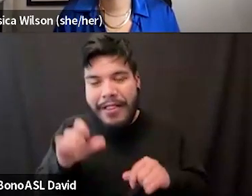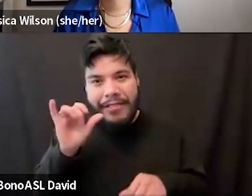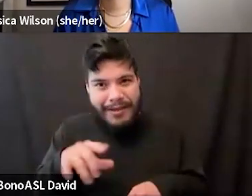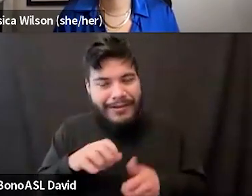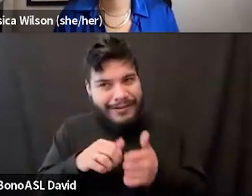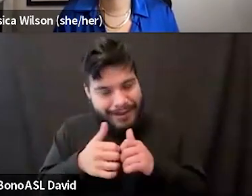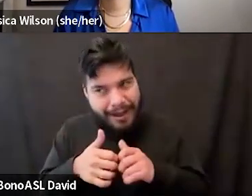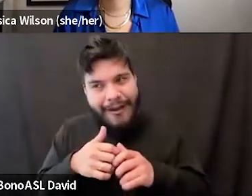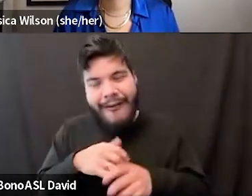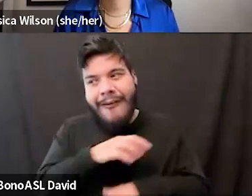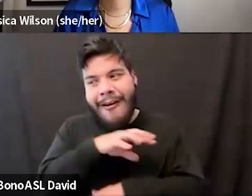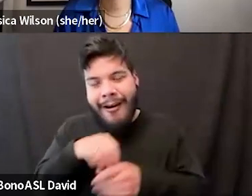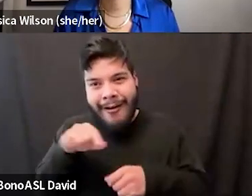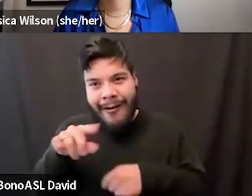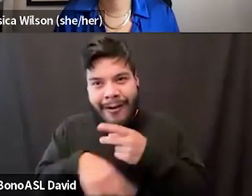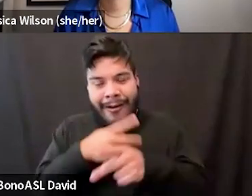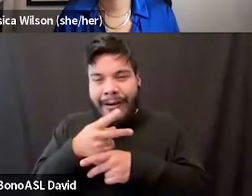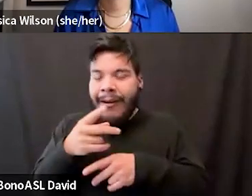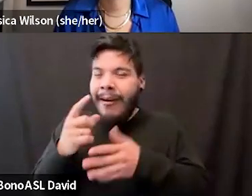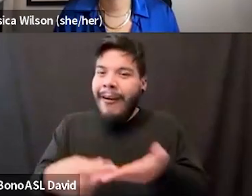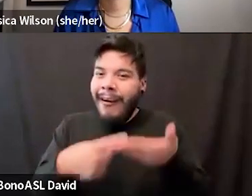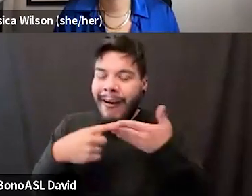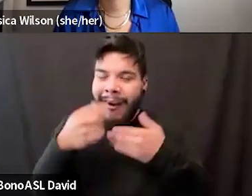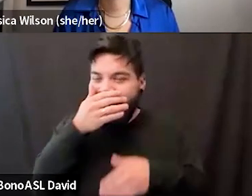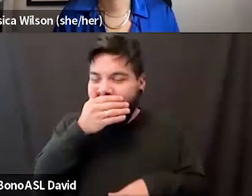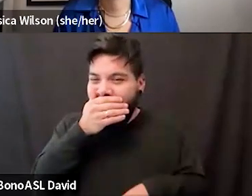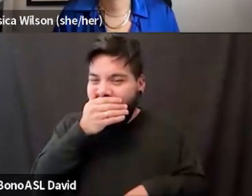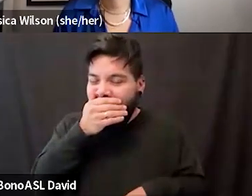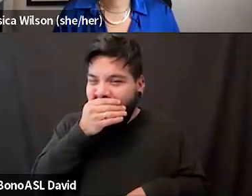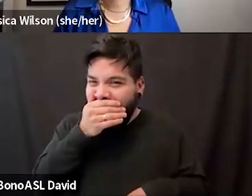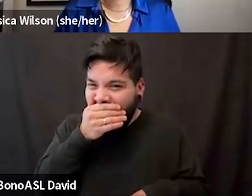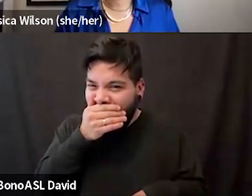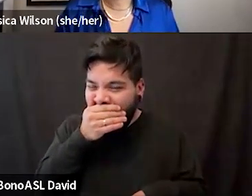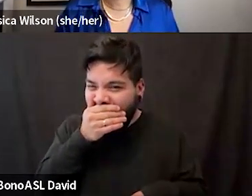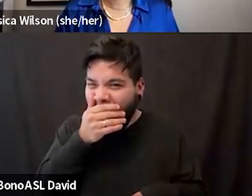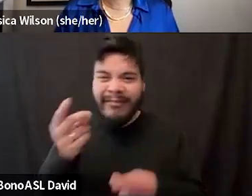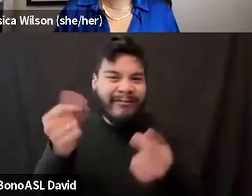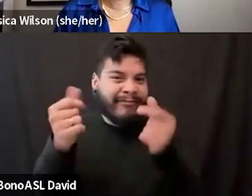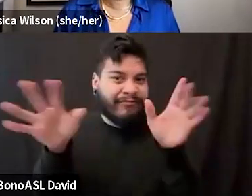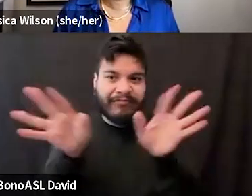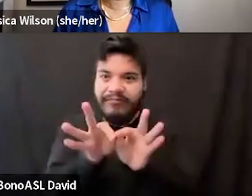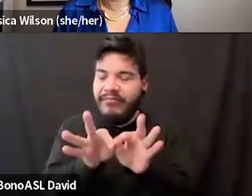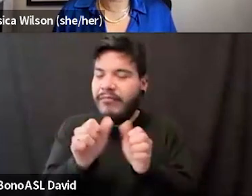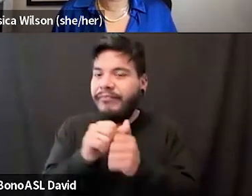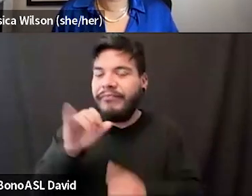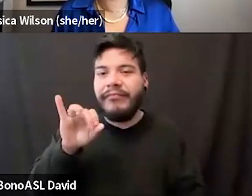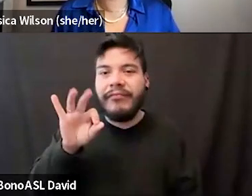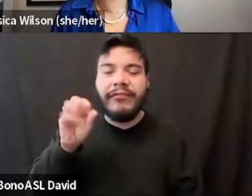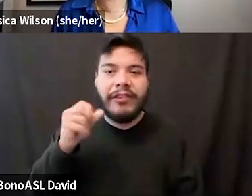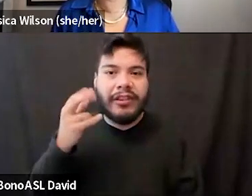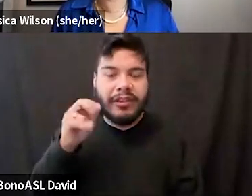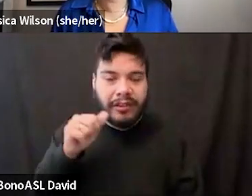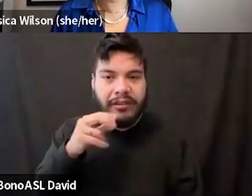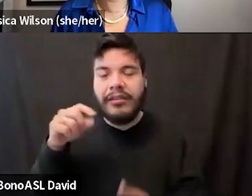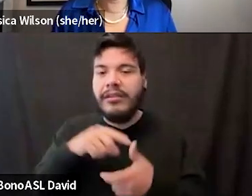conversations. Right. I immediately attached myself to Eve Christina and Vanessa and, uh, Raway. Like I, I got into the black